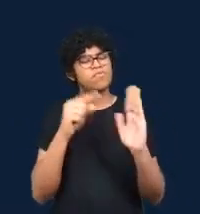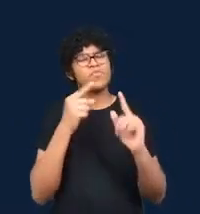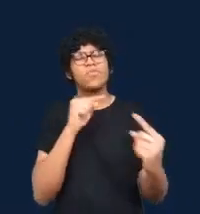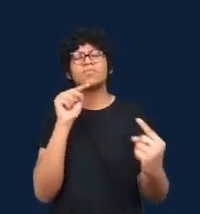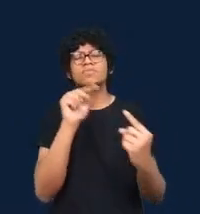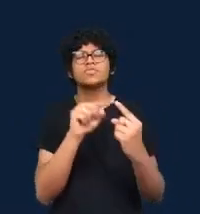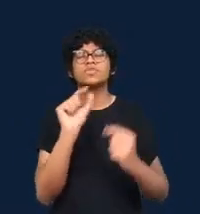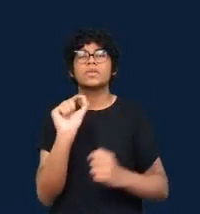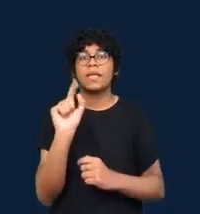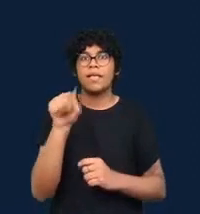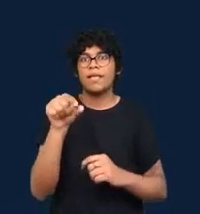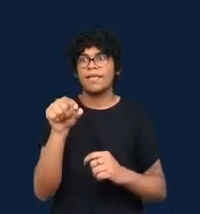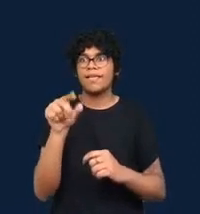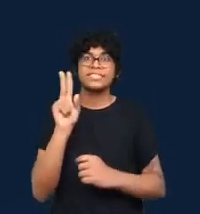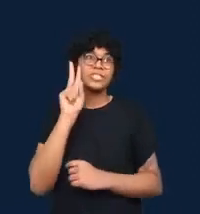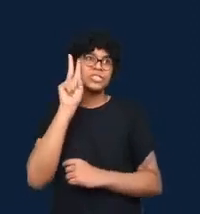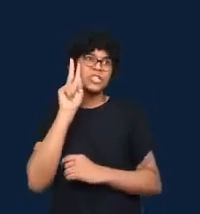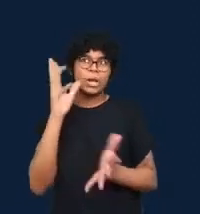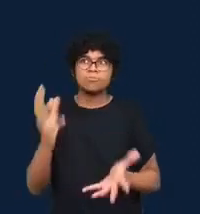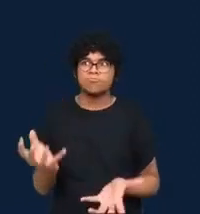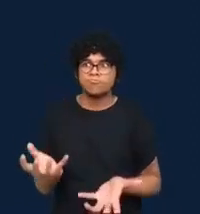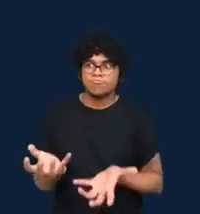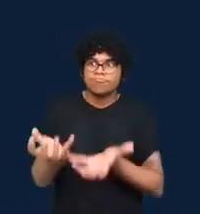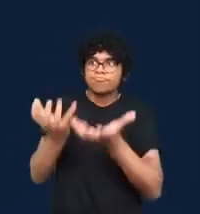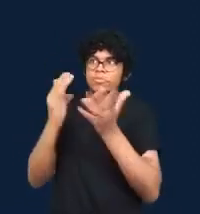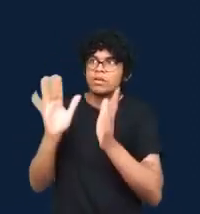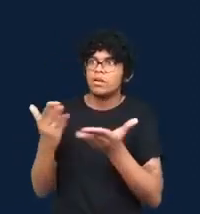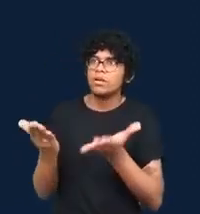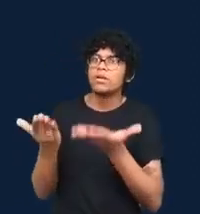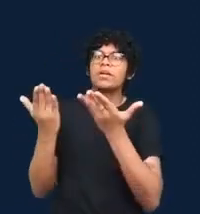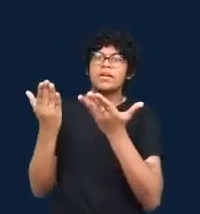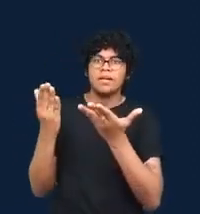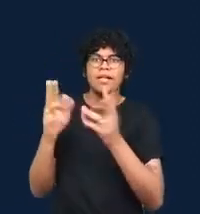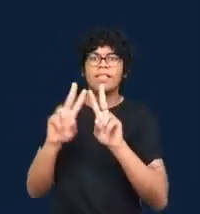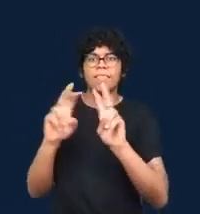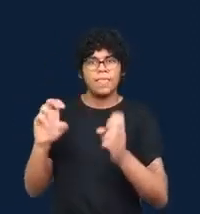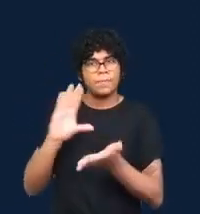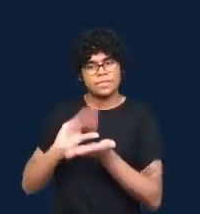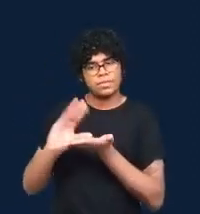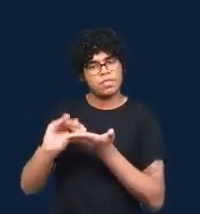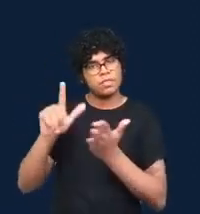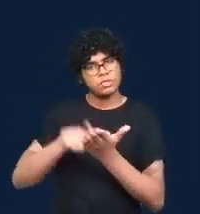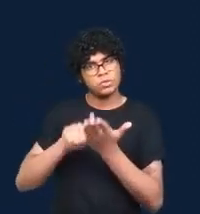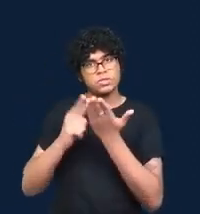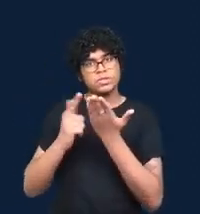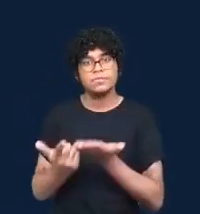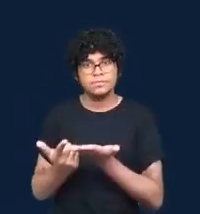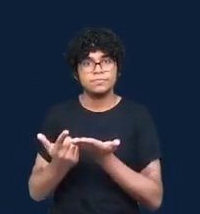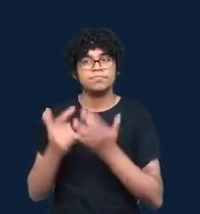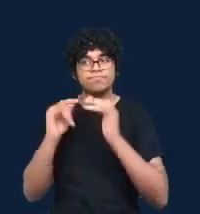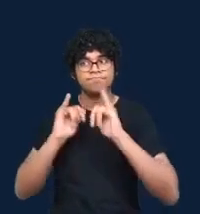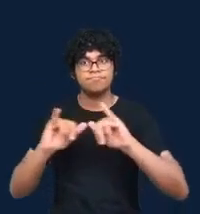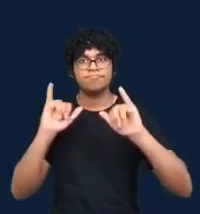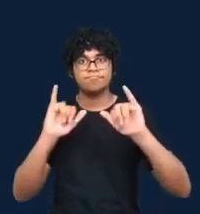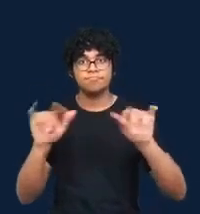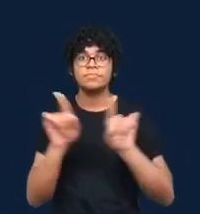journalism and to account for these practices a little bit differently than the first edition.